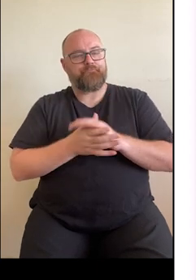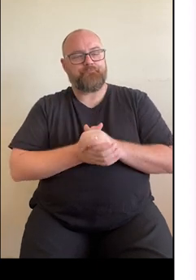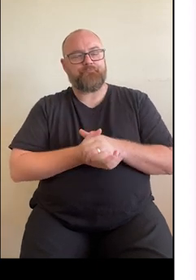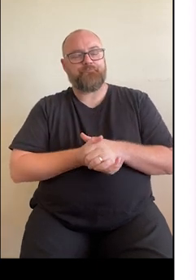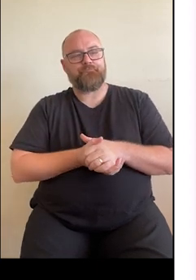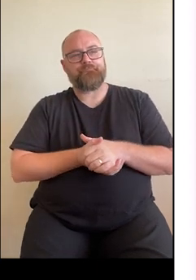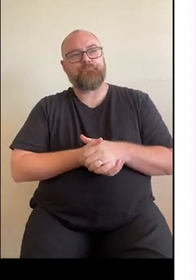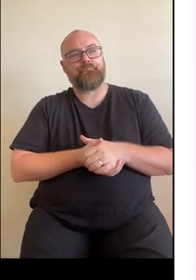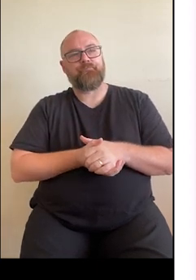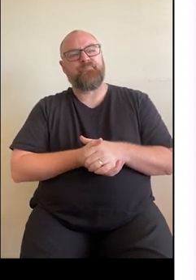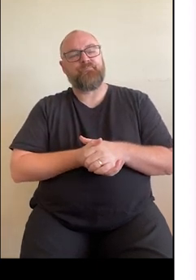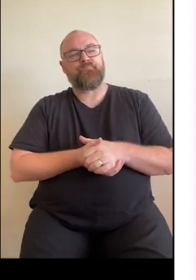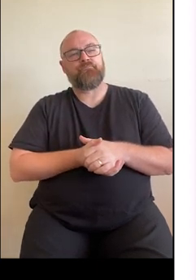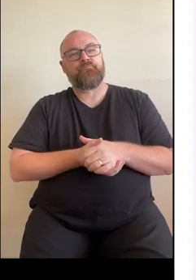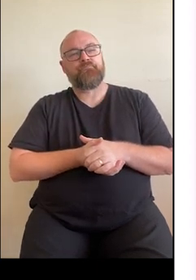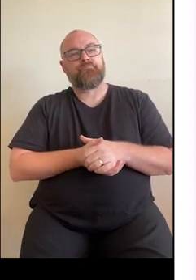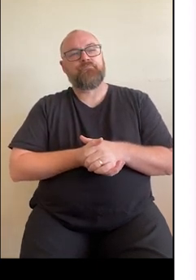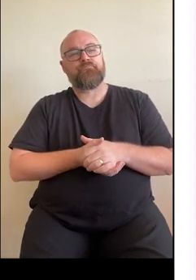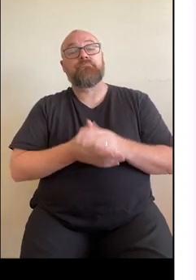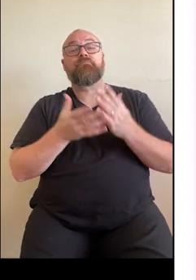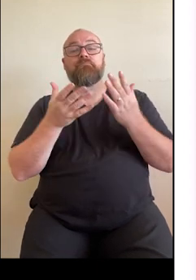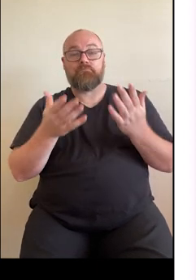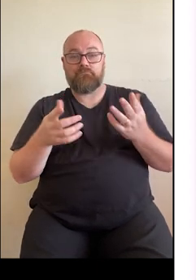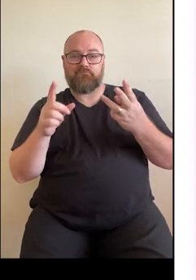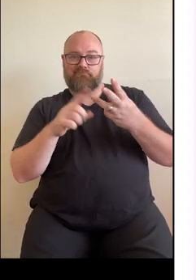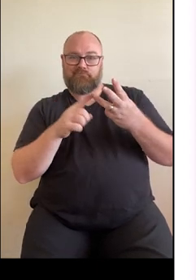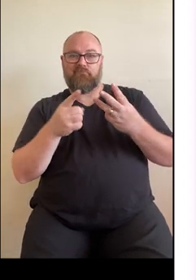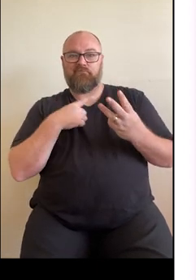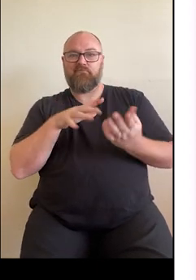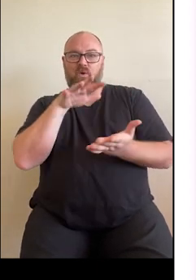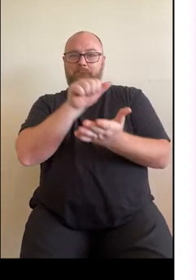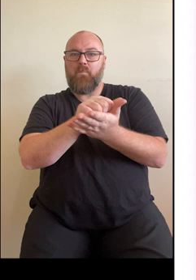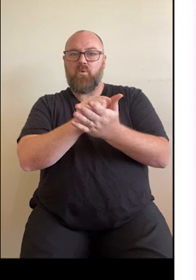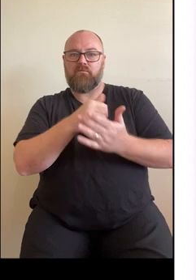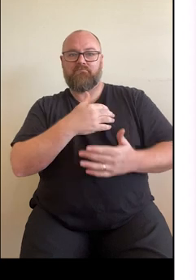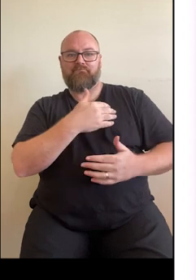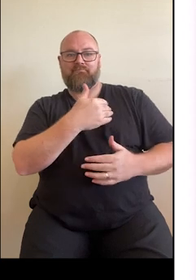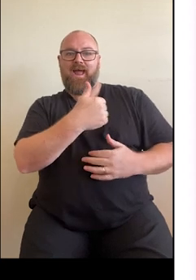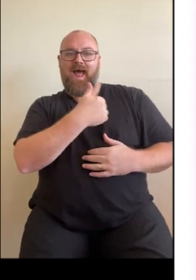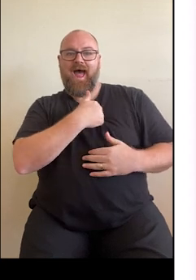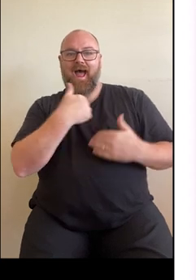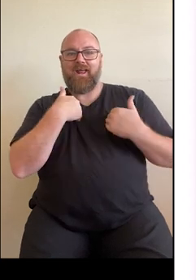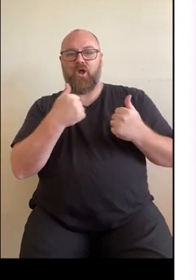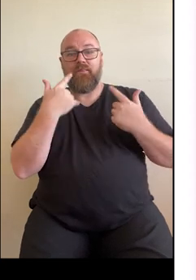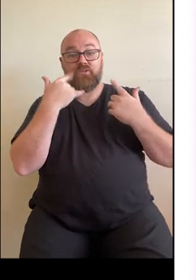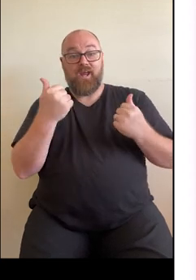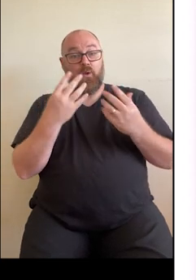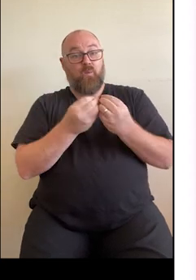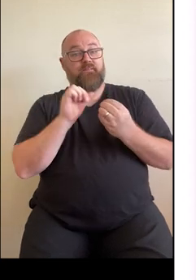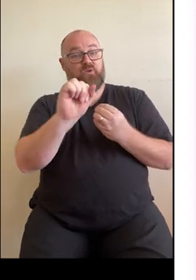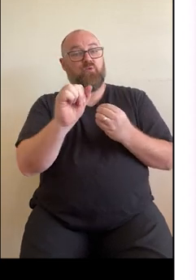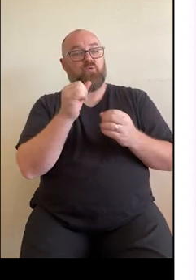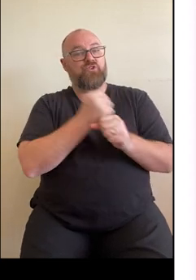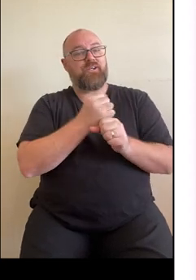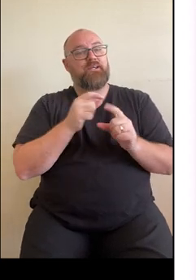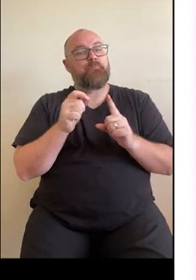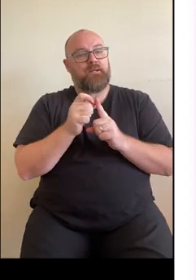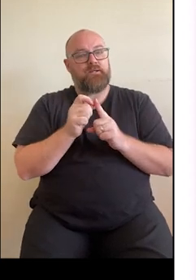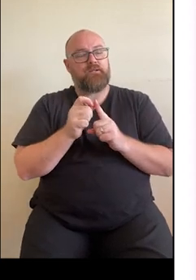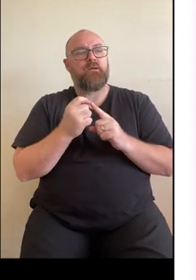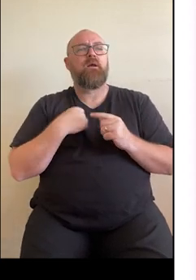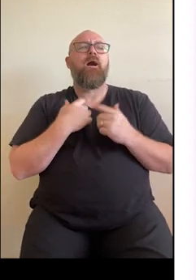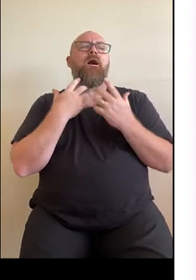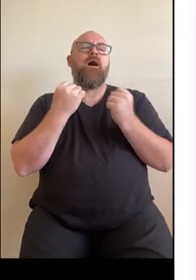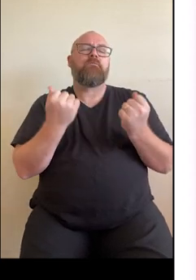And the third and final step is, in fact, to book in for a heart health check with your GP. There's a range of resources